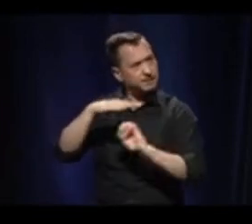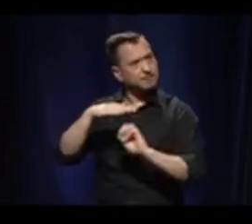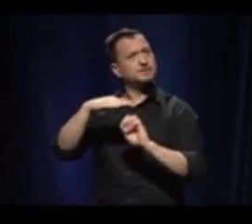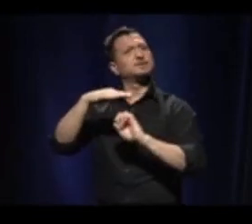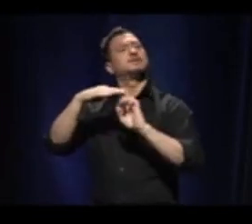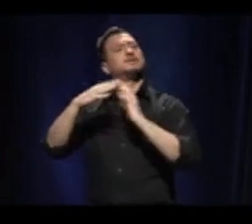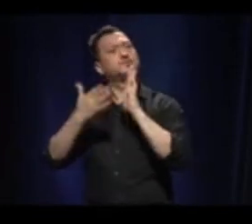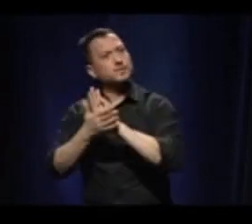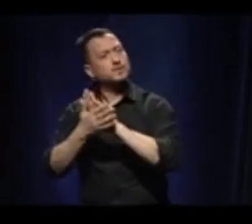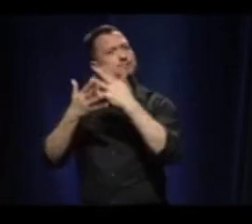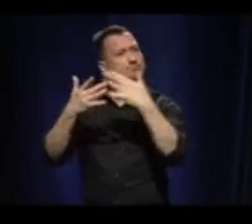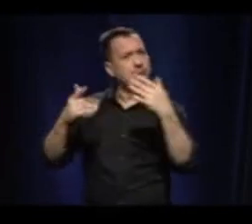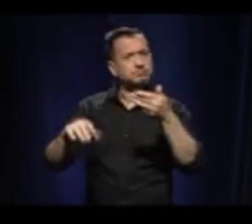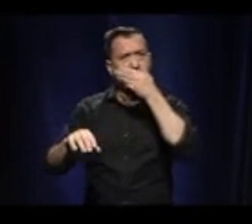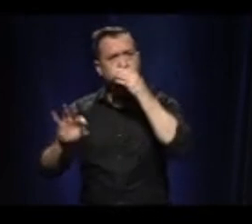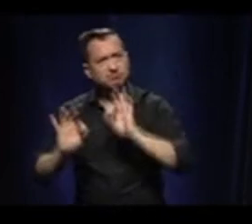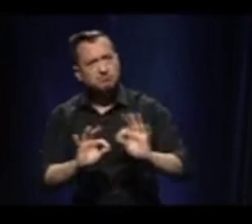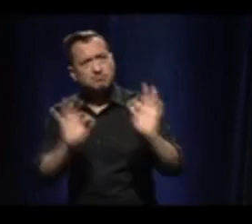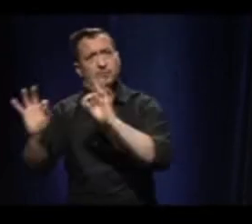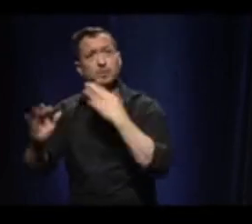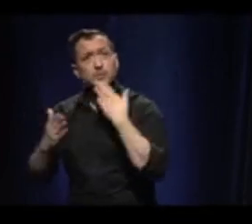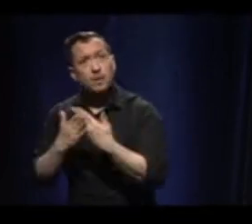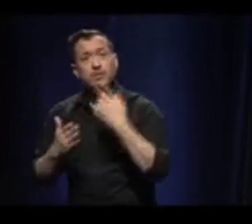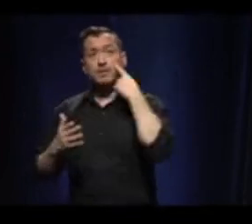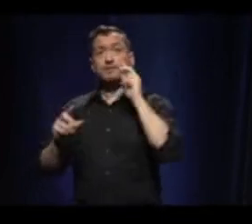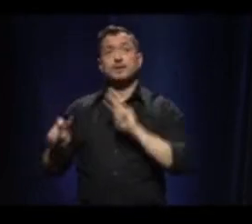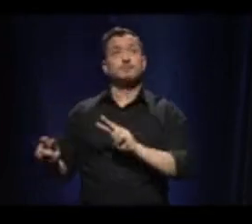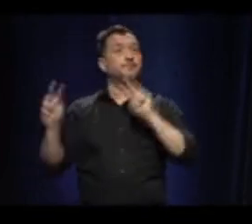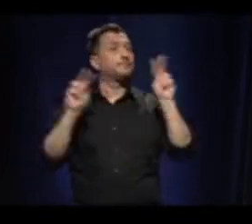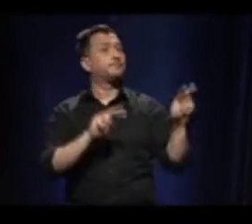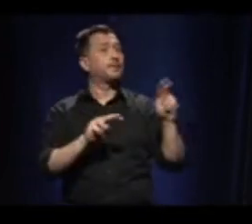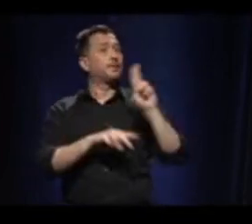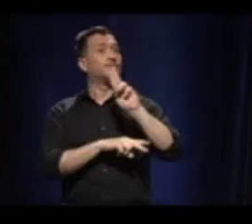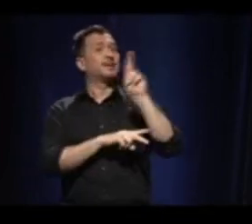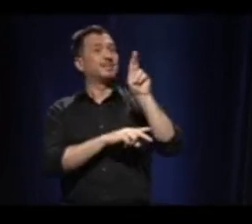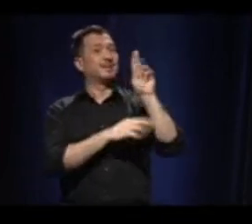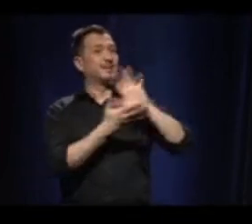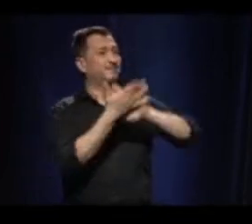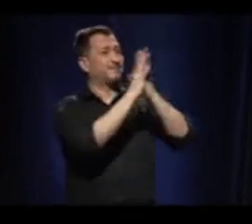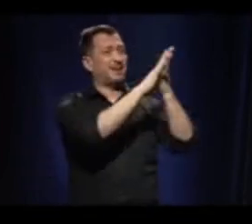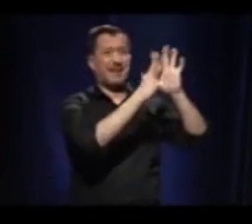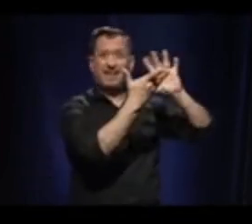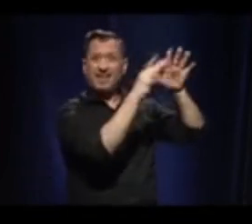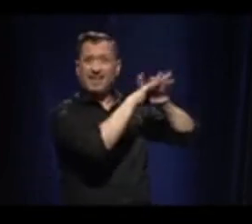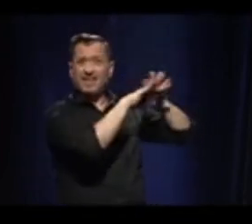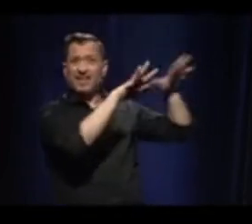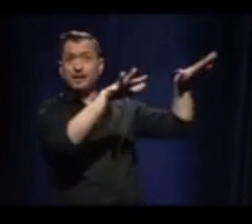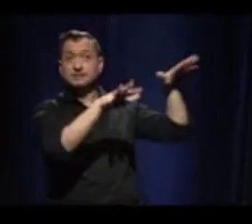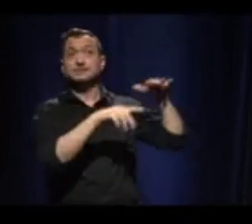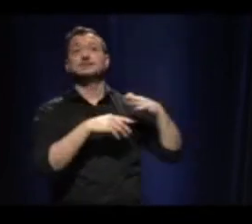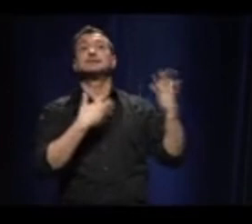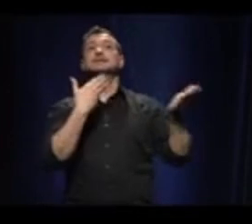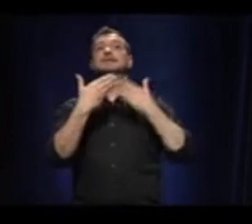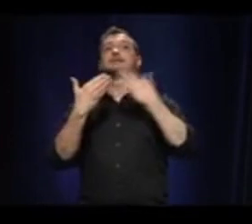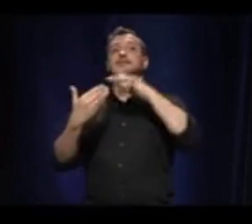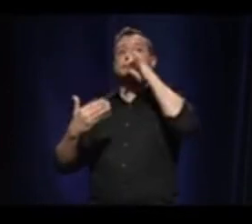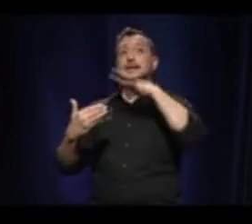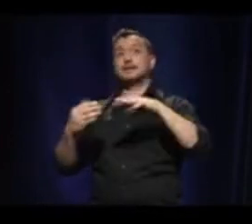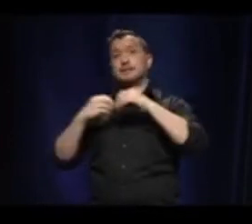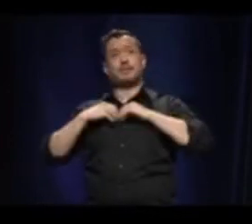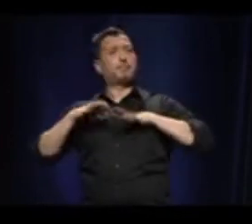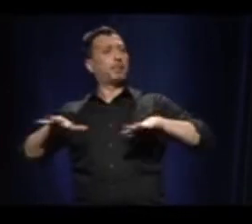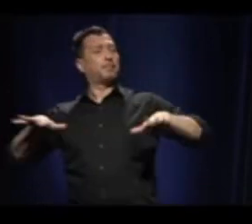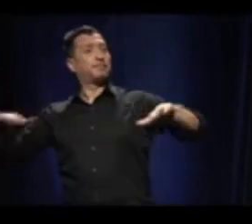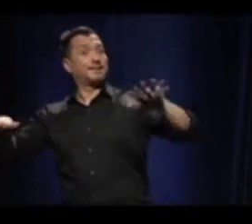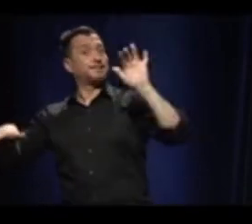new variants, I would tell you, and that the kids can transmit that variant more easily. I think it's a way of